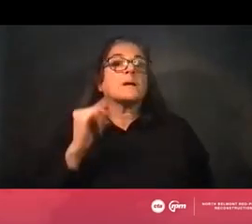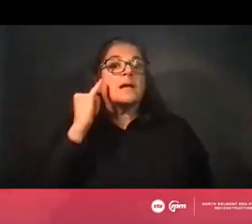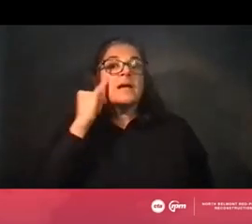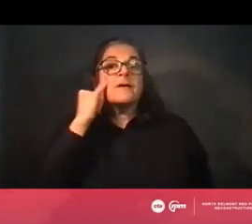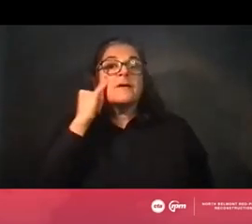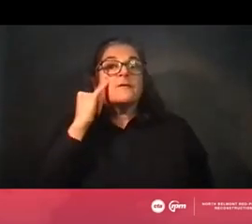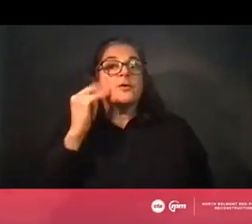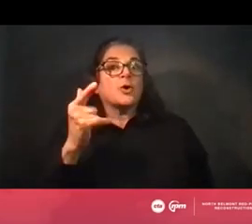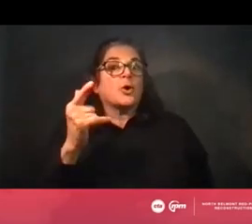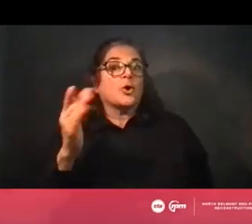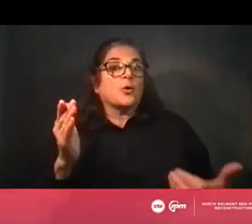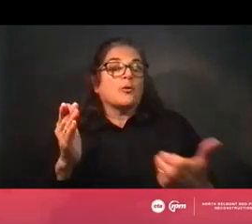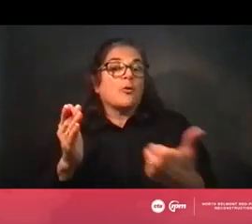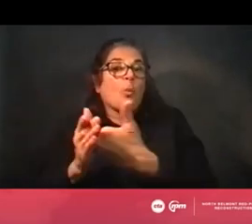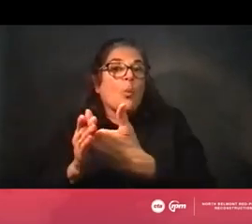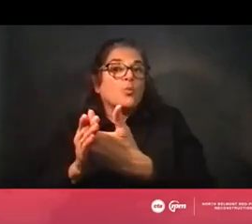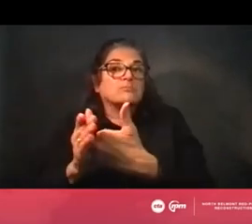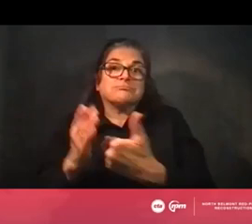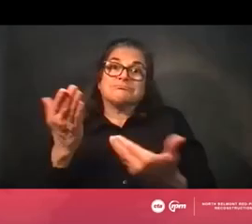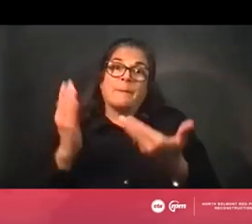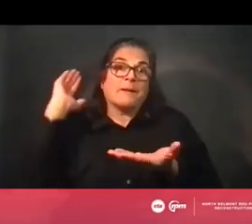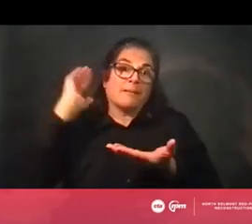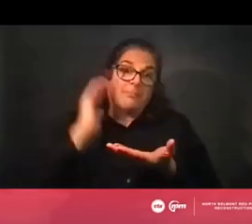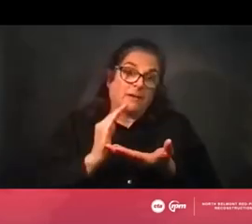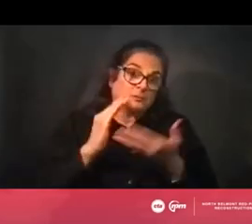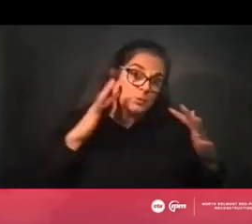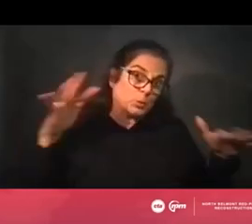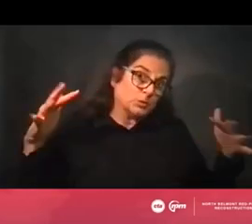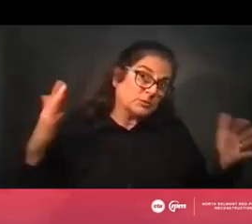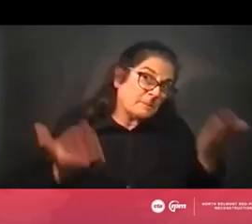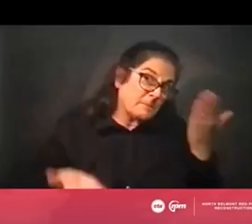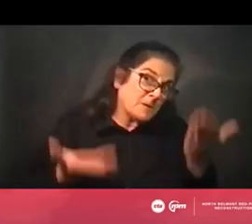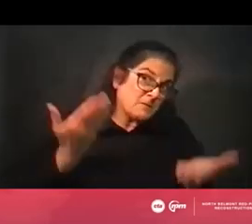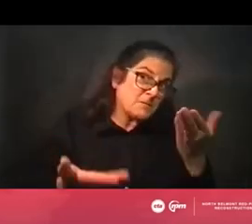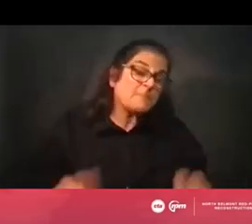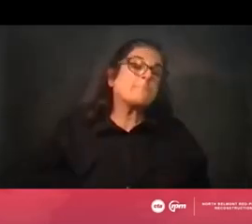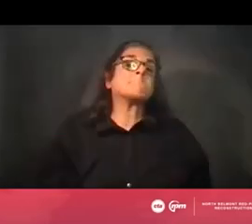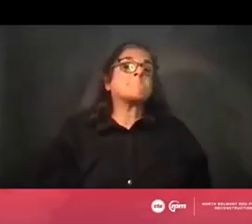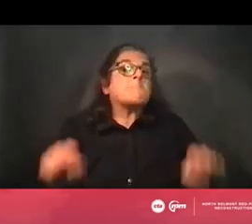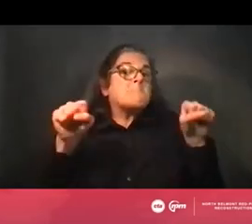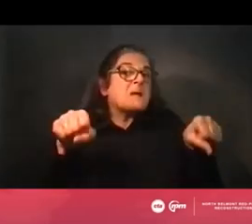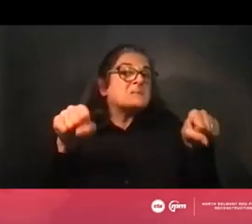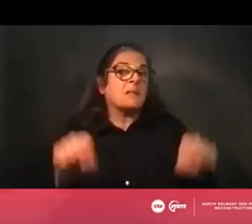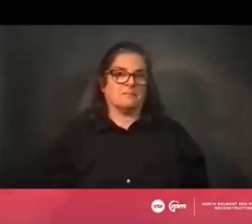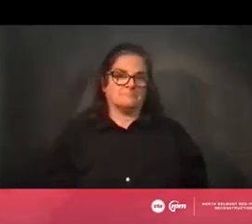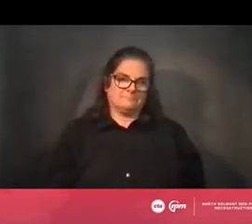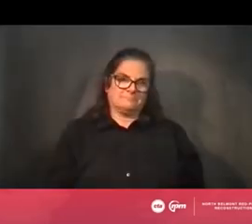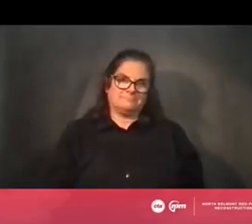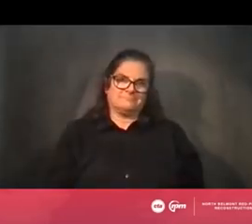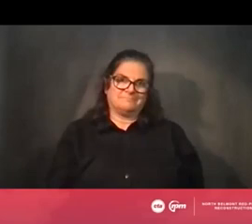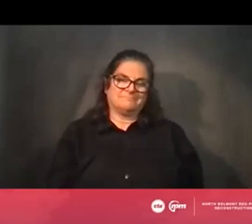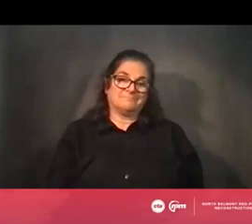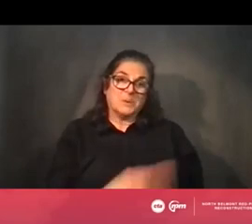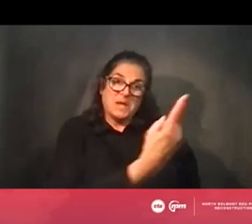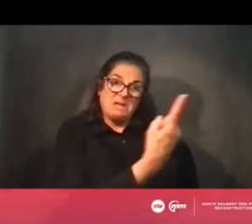decrease. So no increases and you could see a decrease is an answer to the question of how will